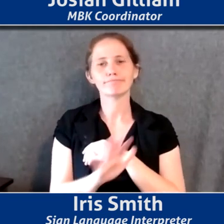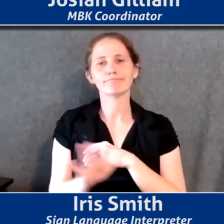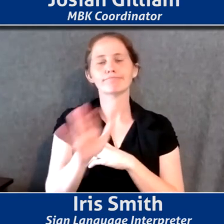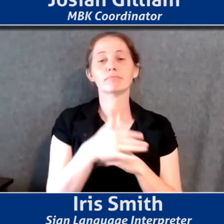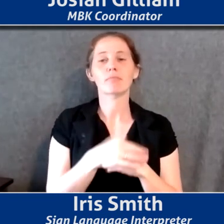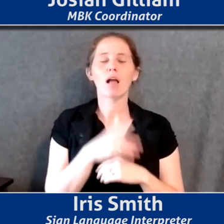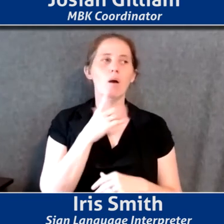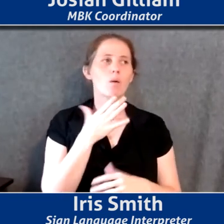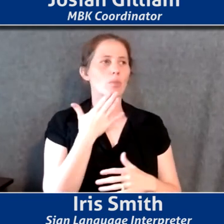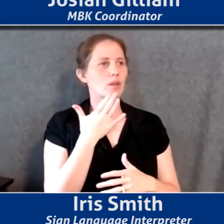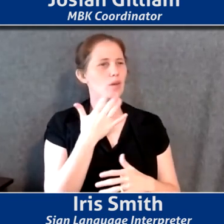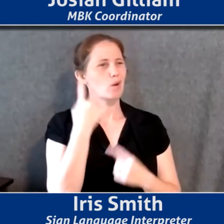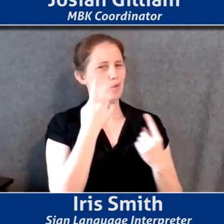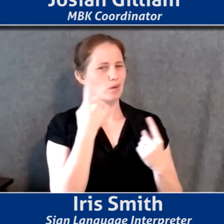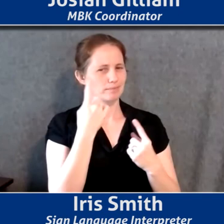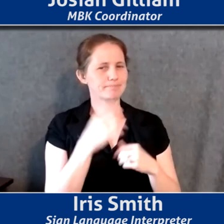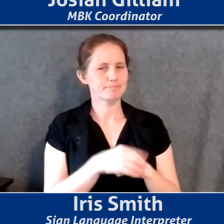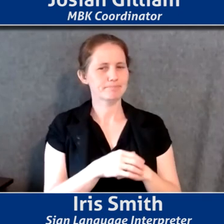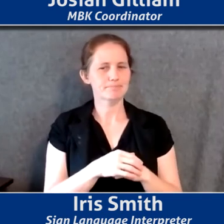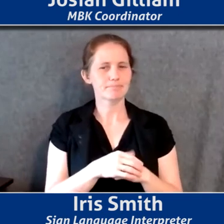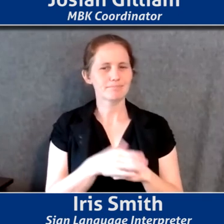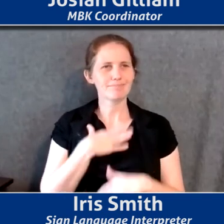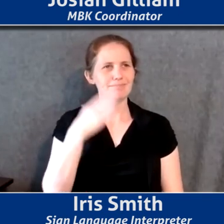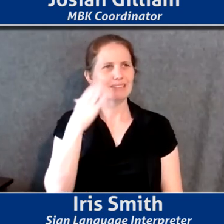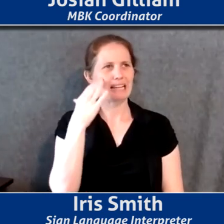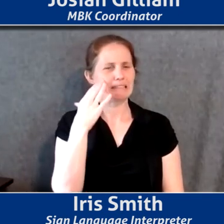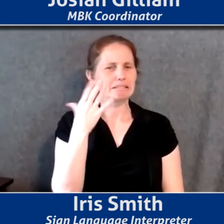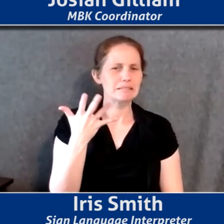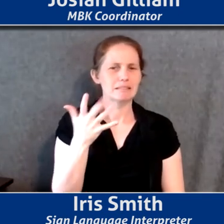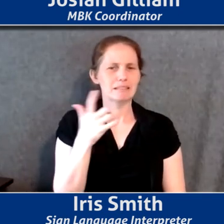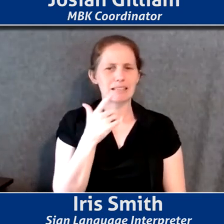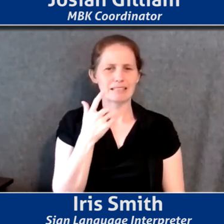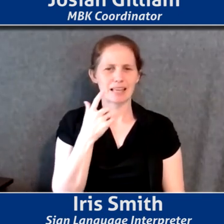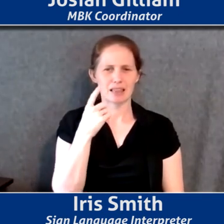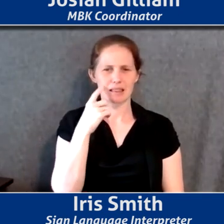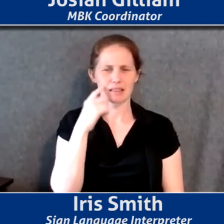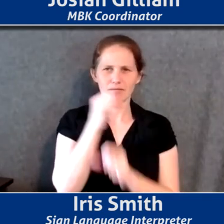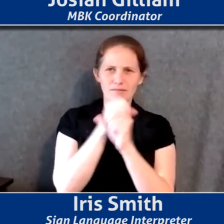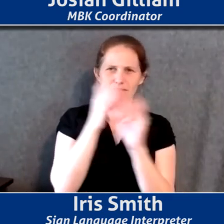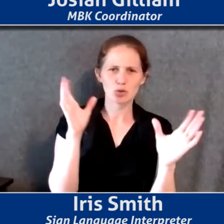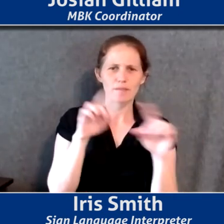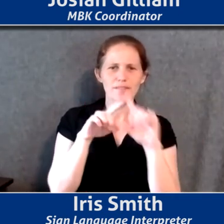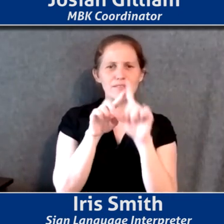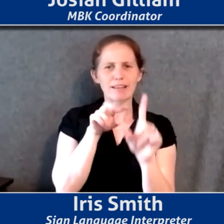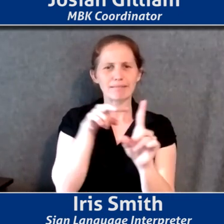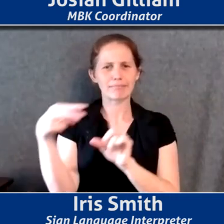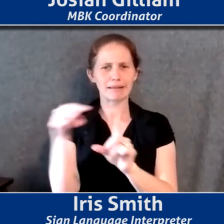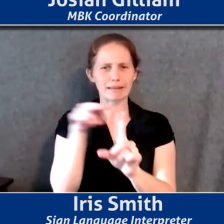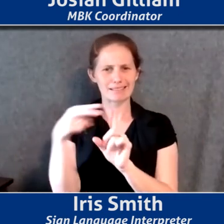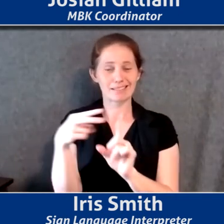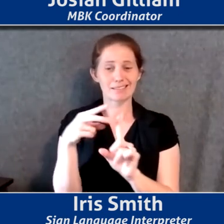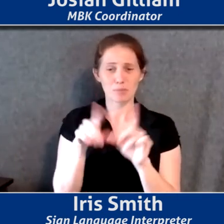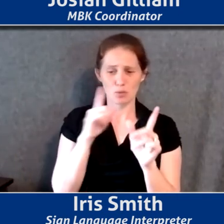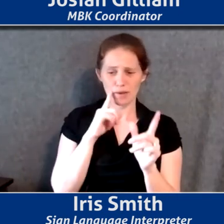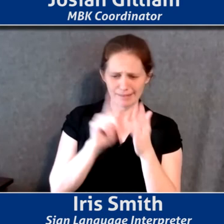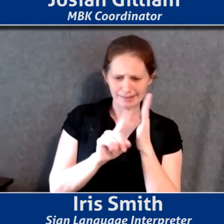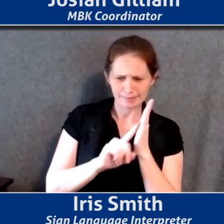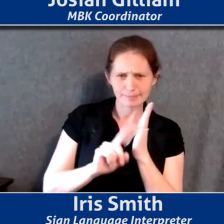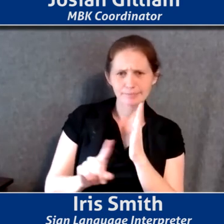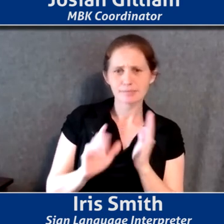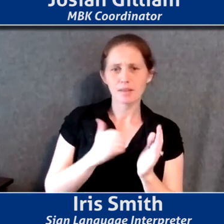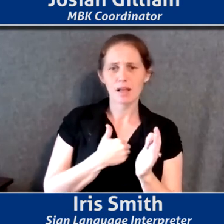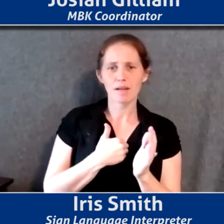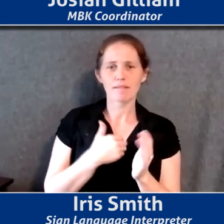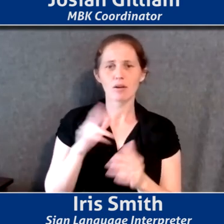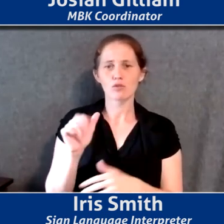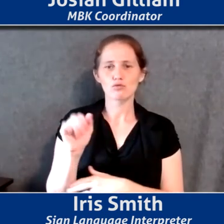because, and this might, you know, in my head, it's just kind of like the visualization of the lenses that are being added. But we have this exploration of, of race and